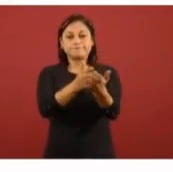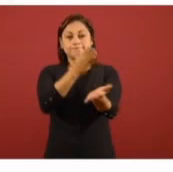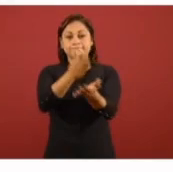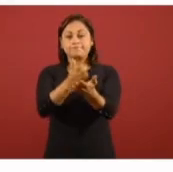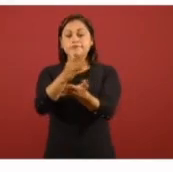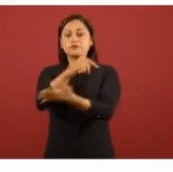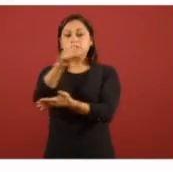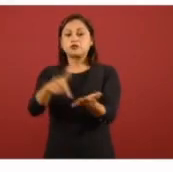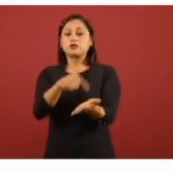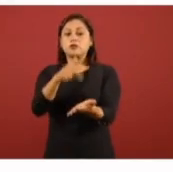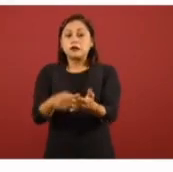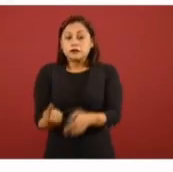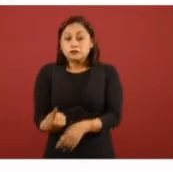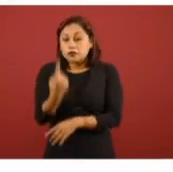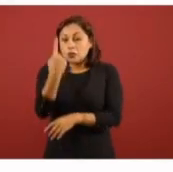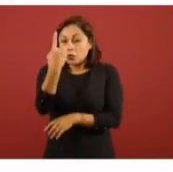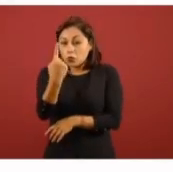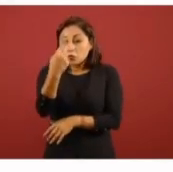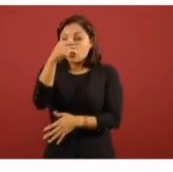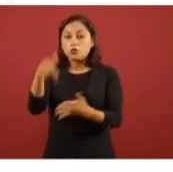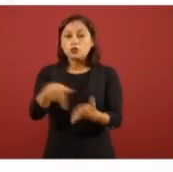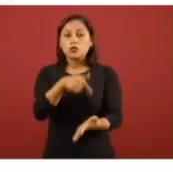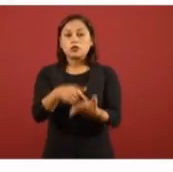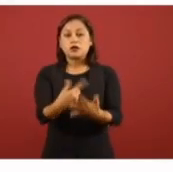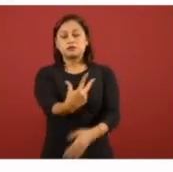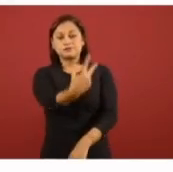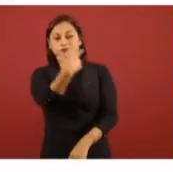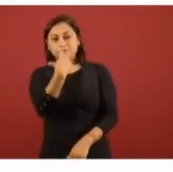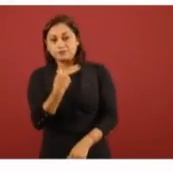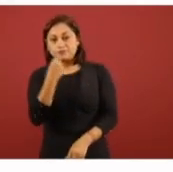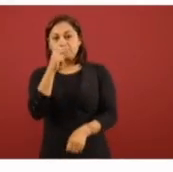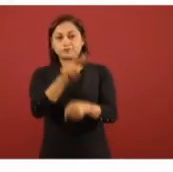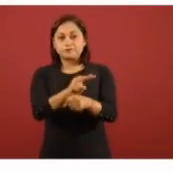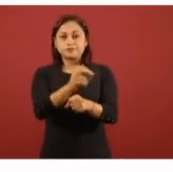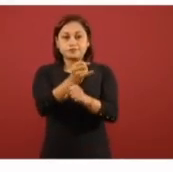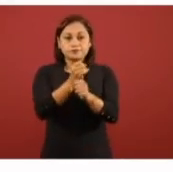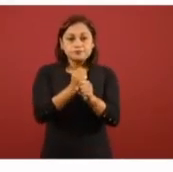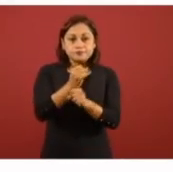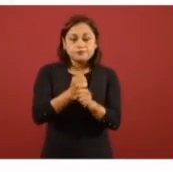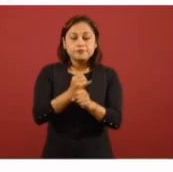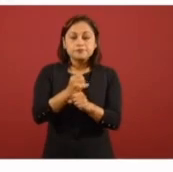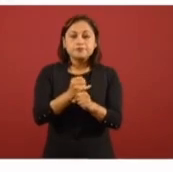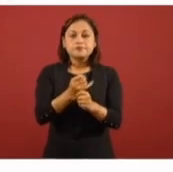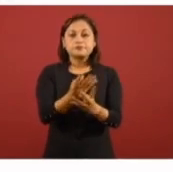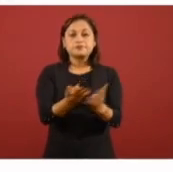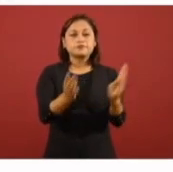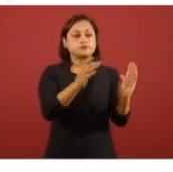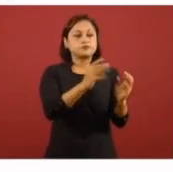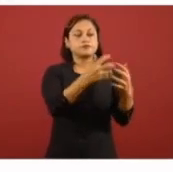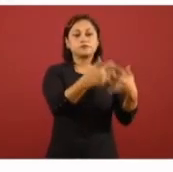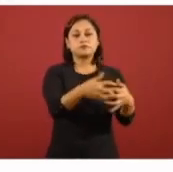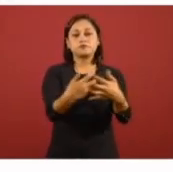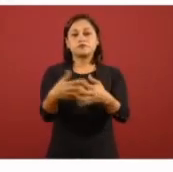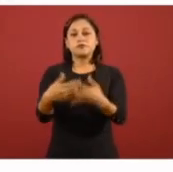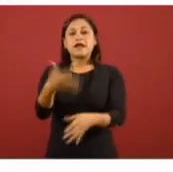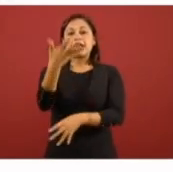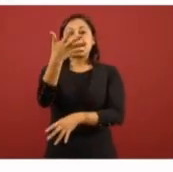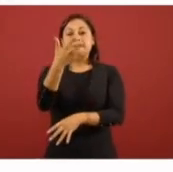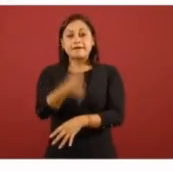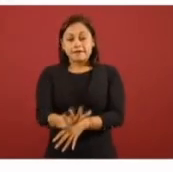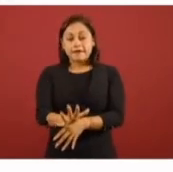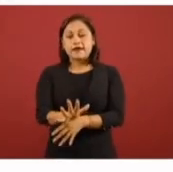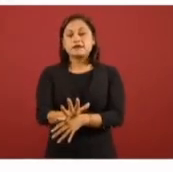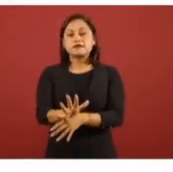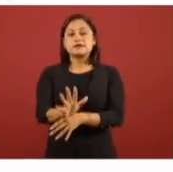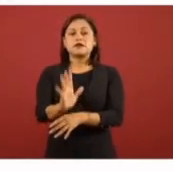gasolinera que se negó a ser verificada y fueron 10 bombas mangueras inmovilizadas en la semana. La